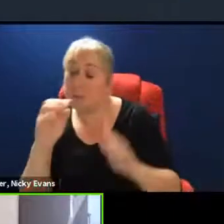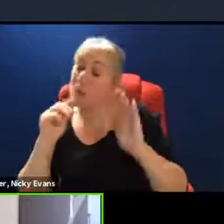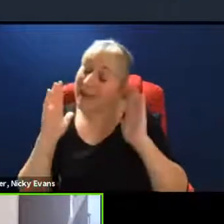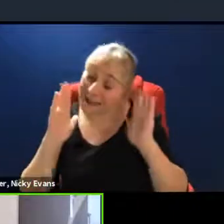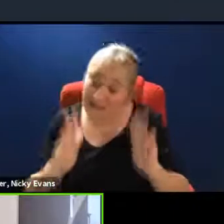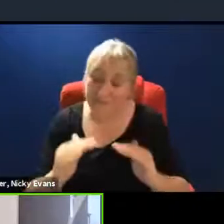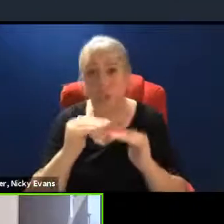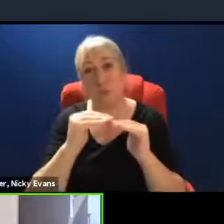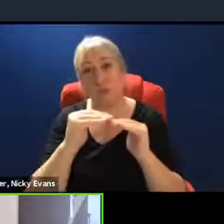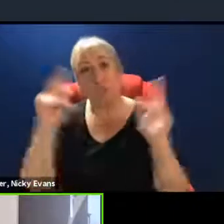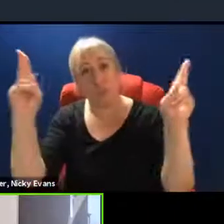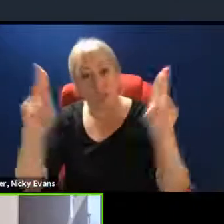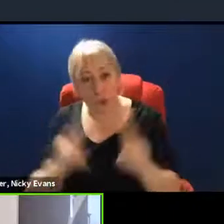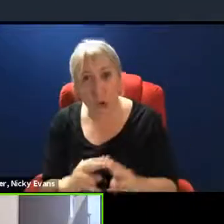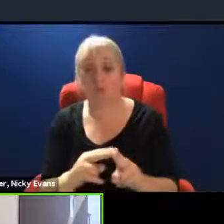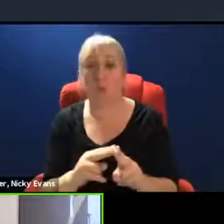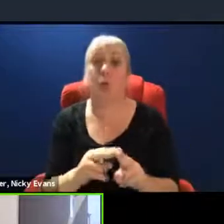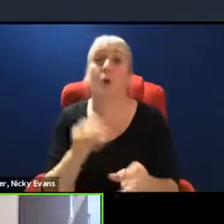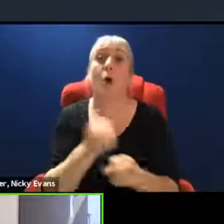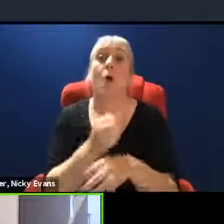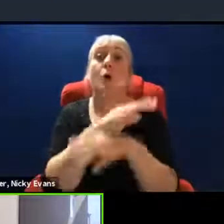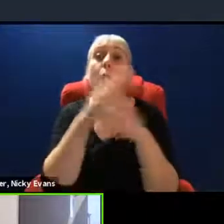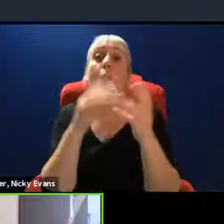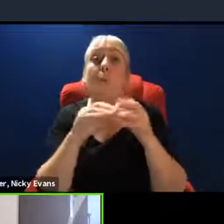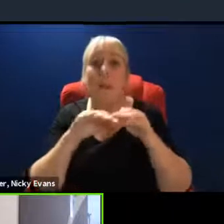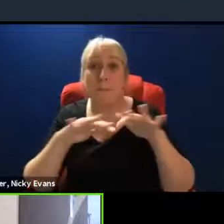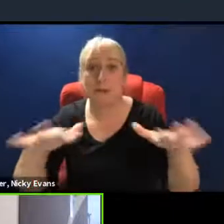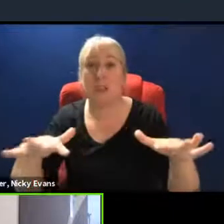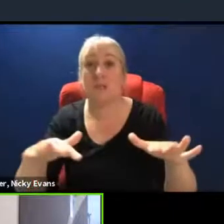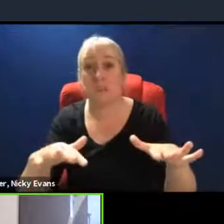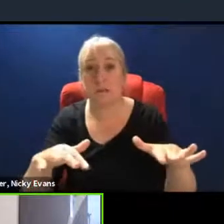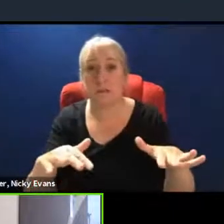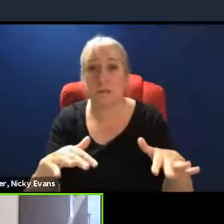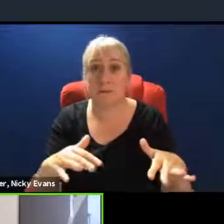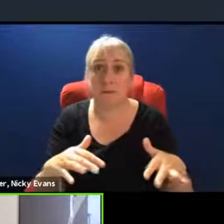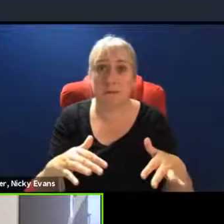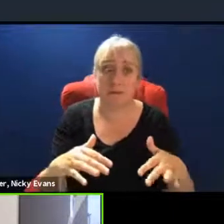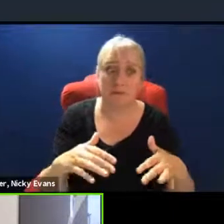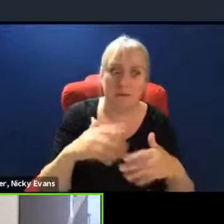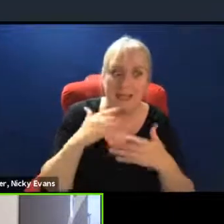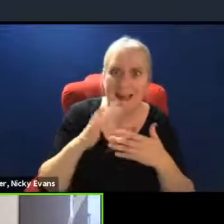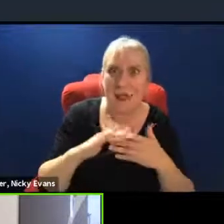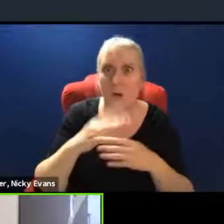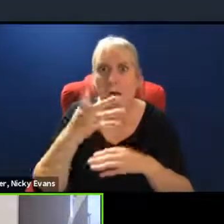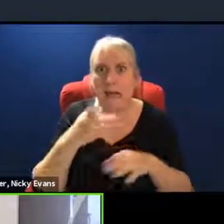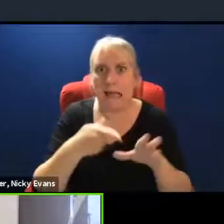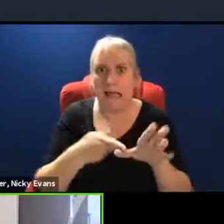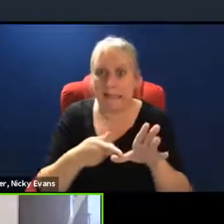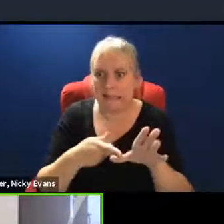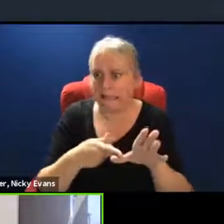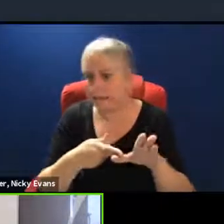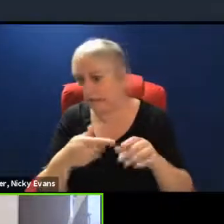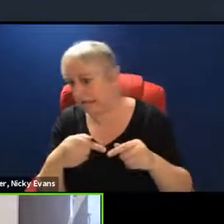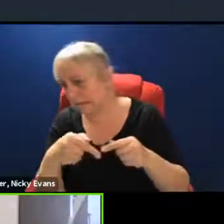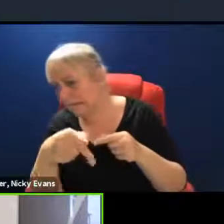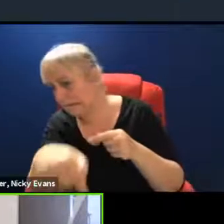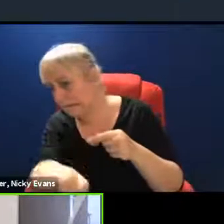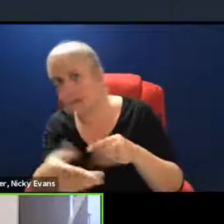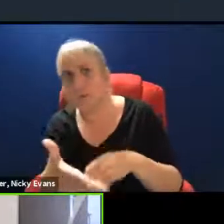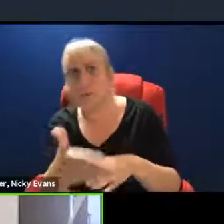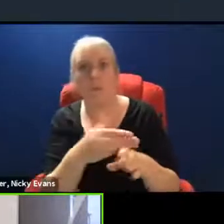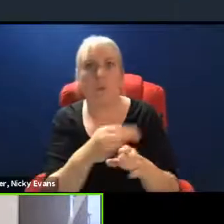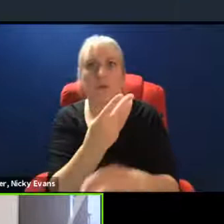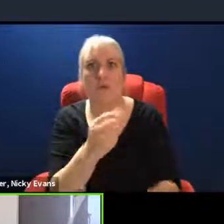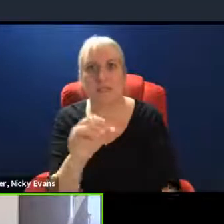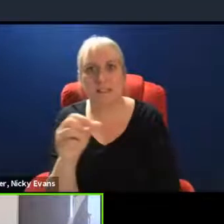emissions by 50% to meet that target. It's now nine years away from 2013 and